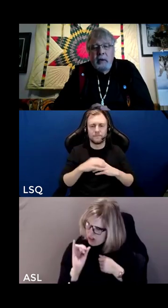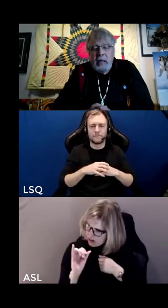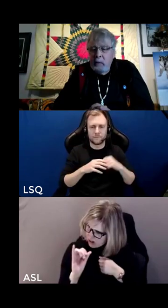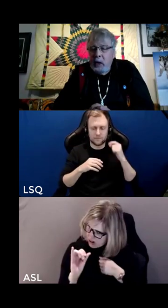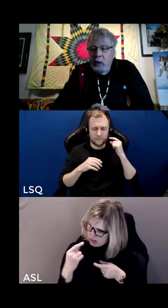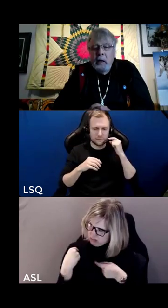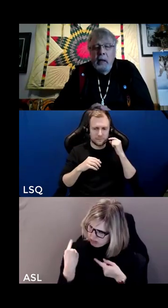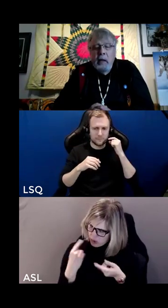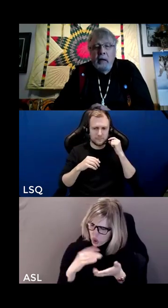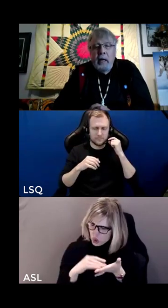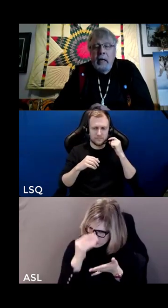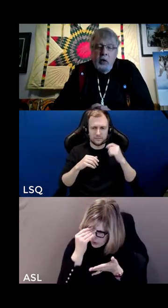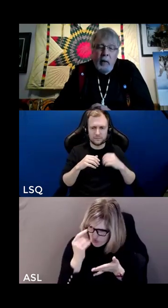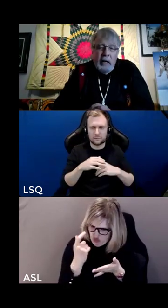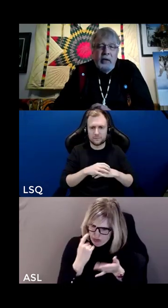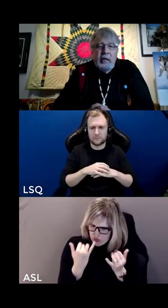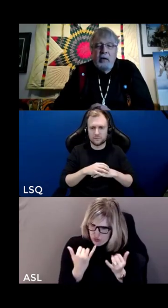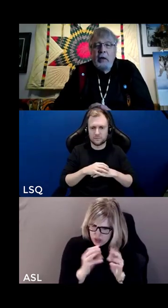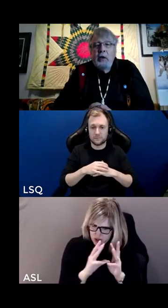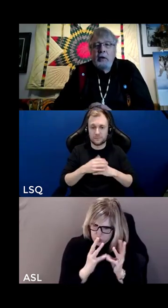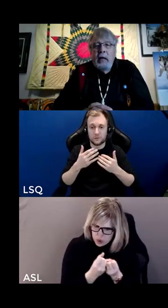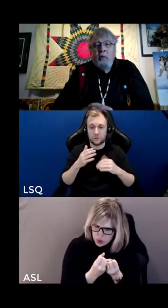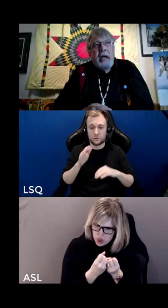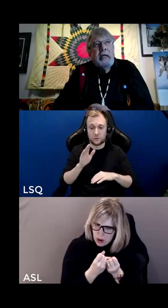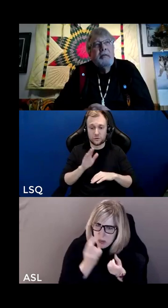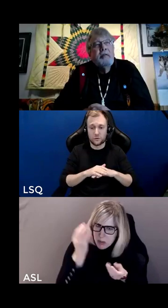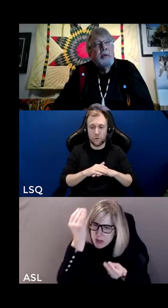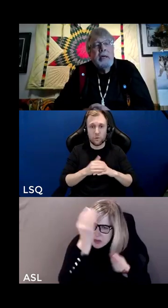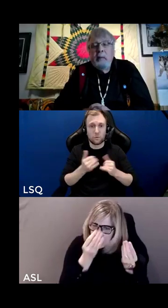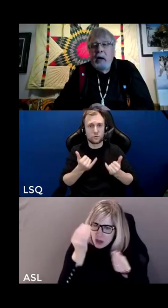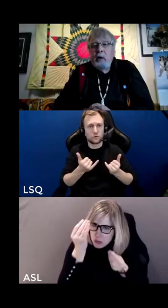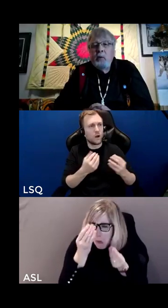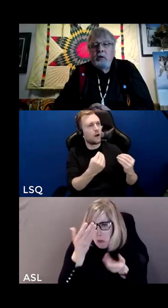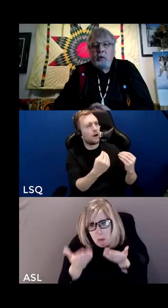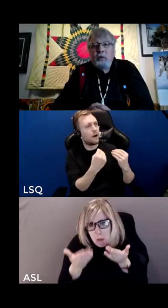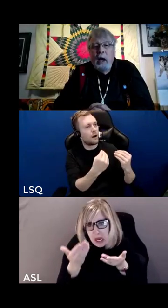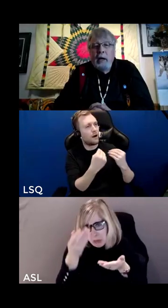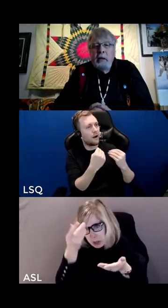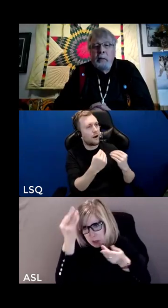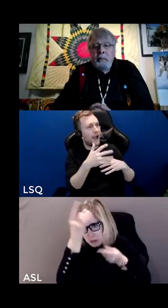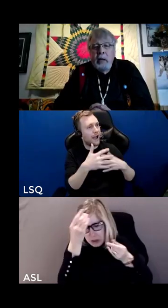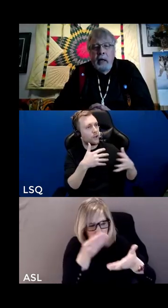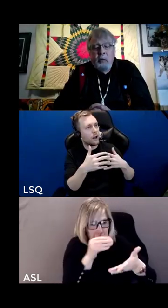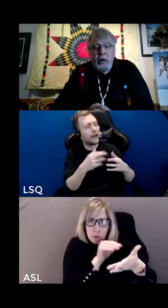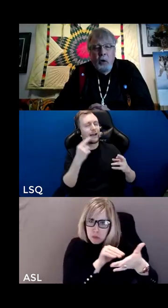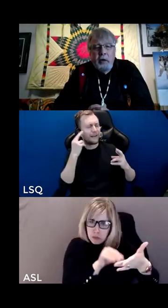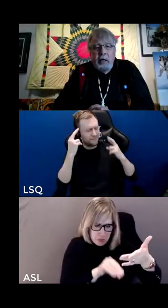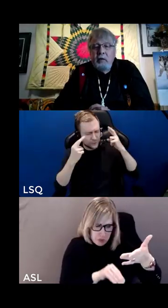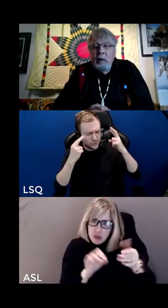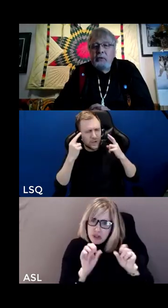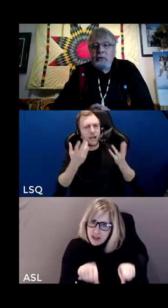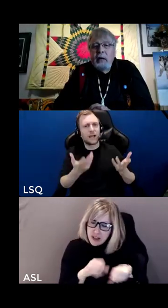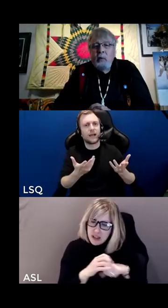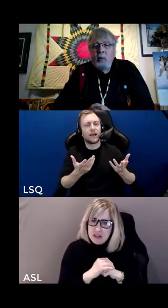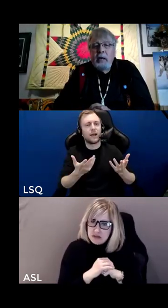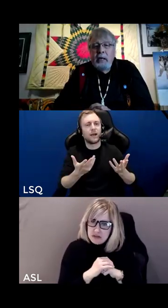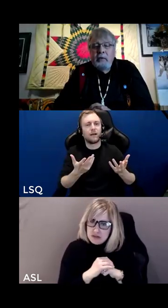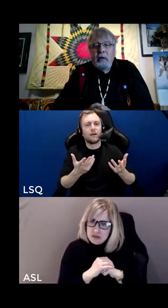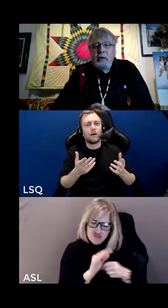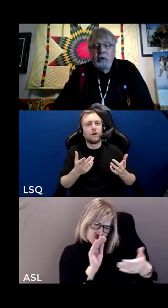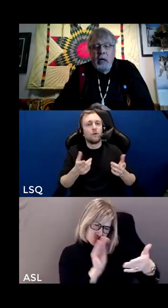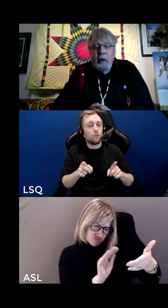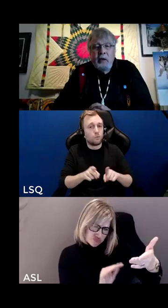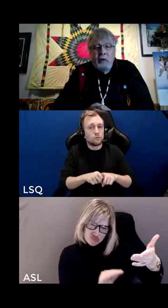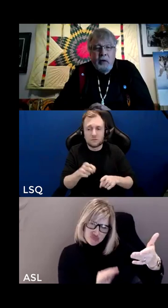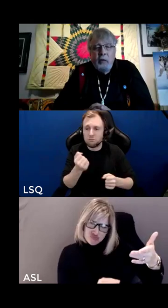you and to think about it and then you might even consider then writing something about what you've thought and recording some of uh what it